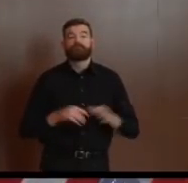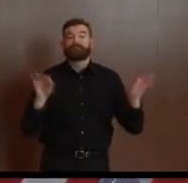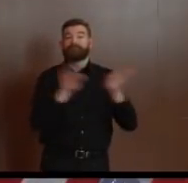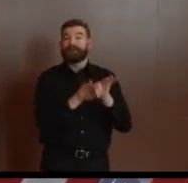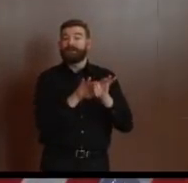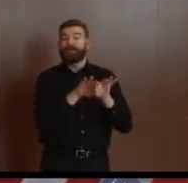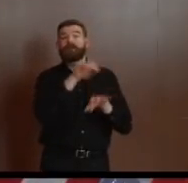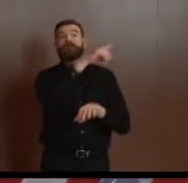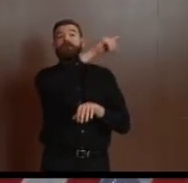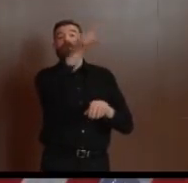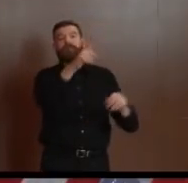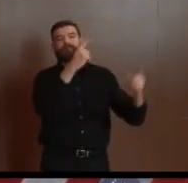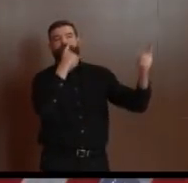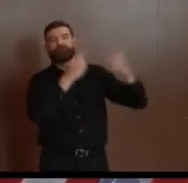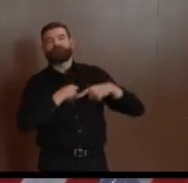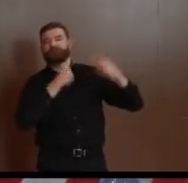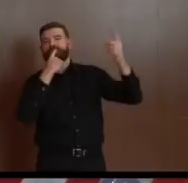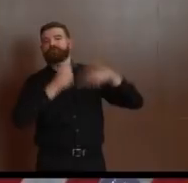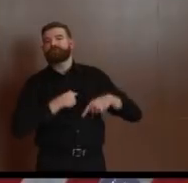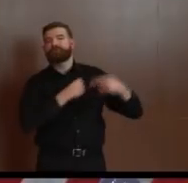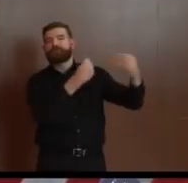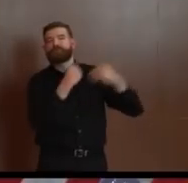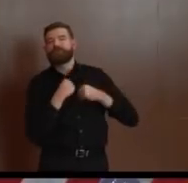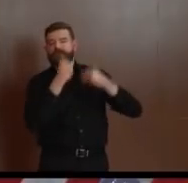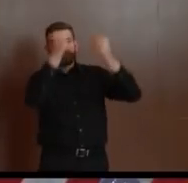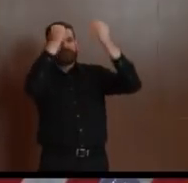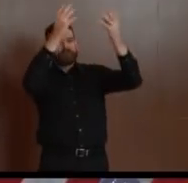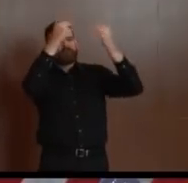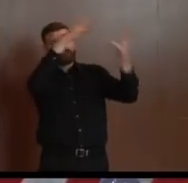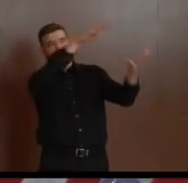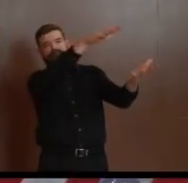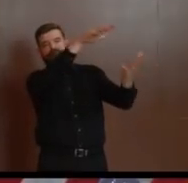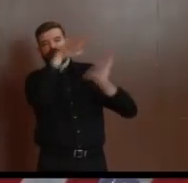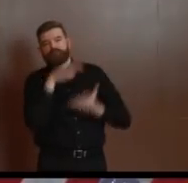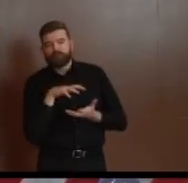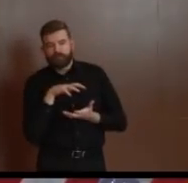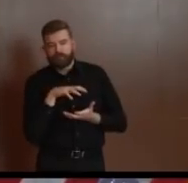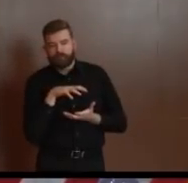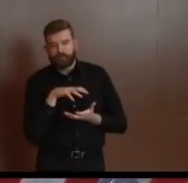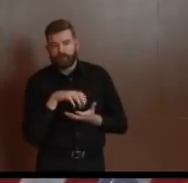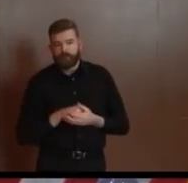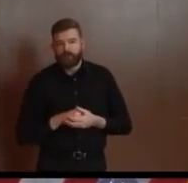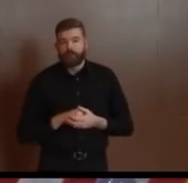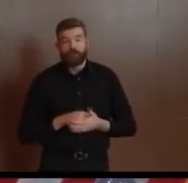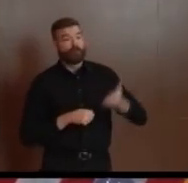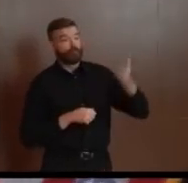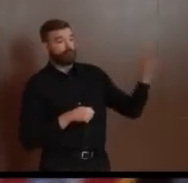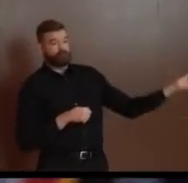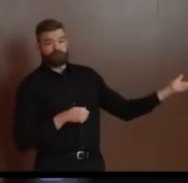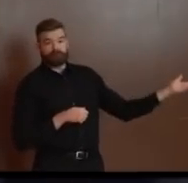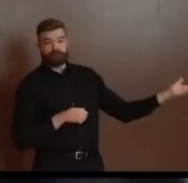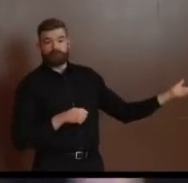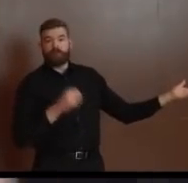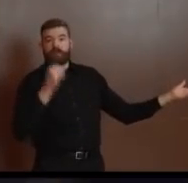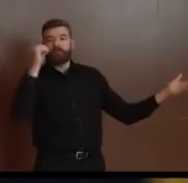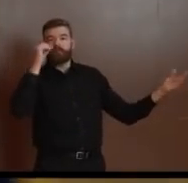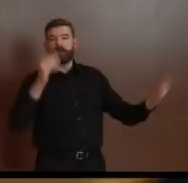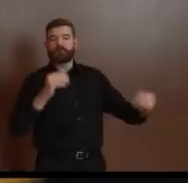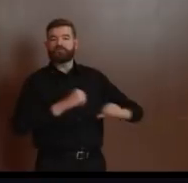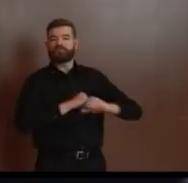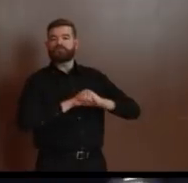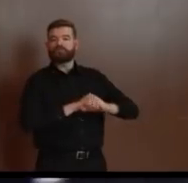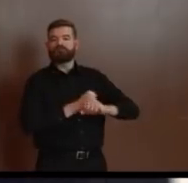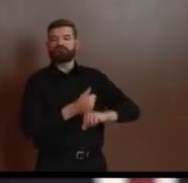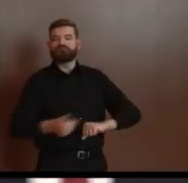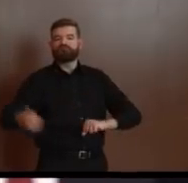more color on that, anything else that's on his mind, please help me welcome the director of the Department of Homeland Security and Preparedness, Jared Maples. Thank you, Governor. thank you for your